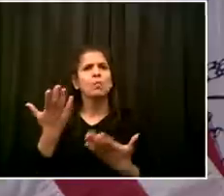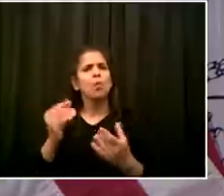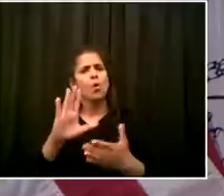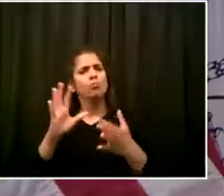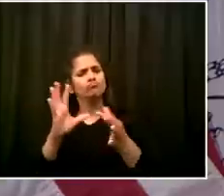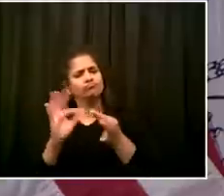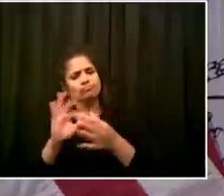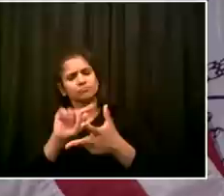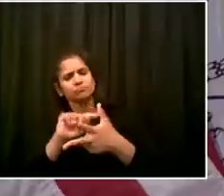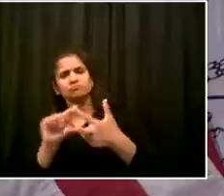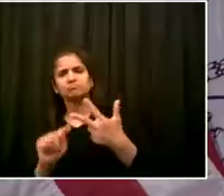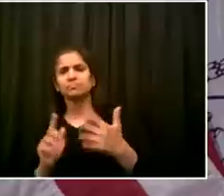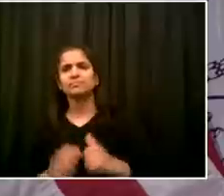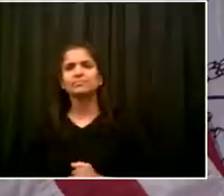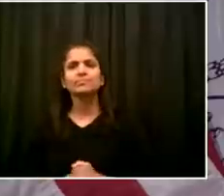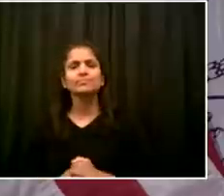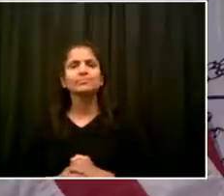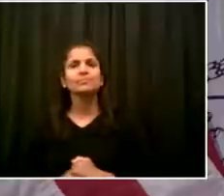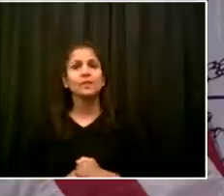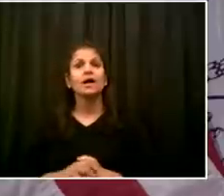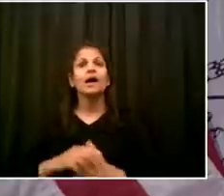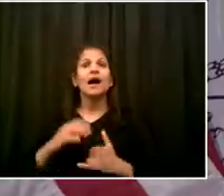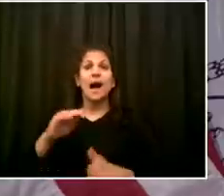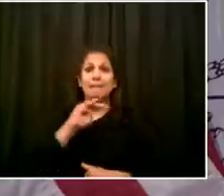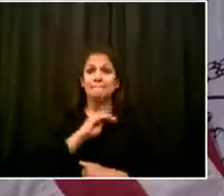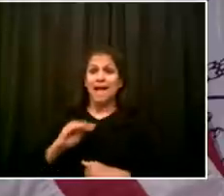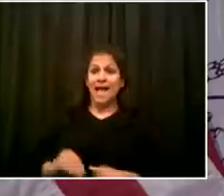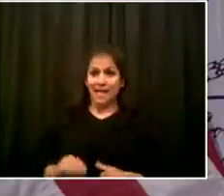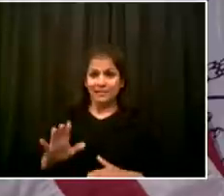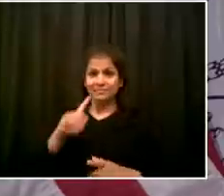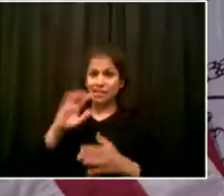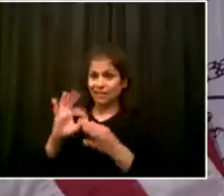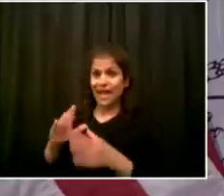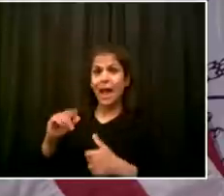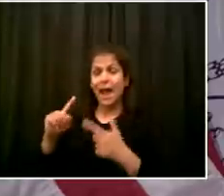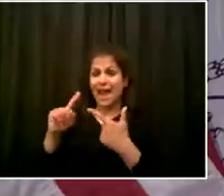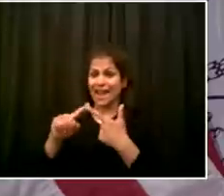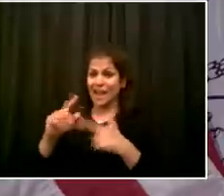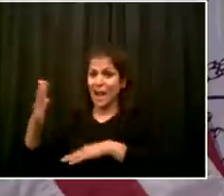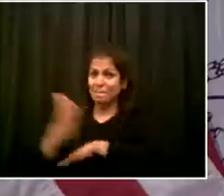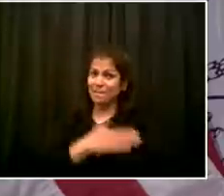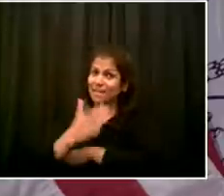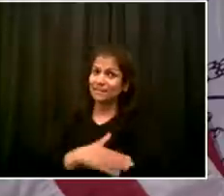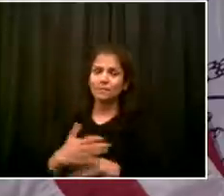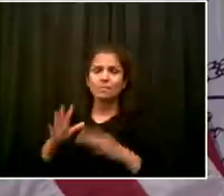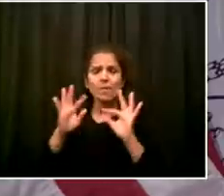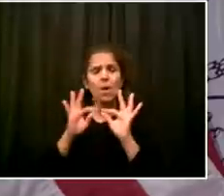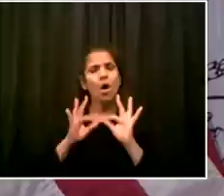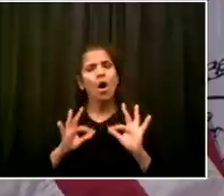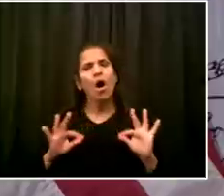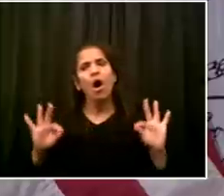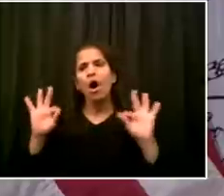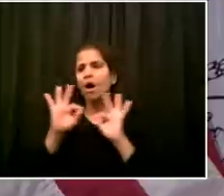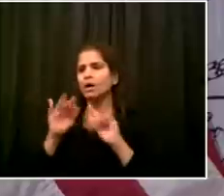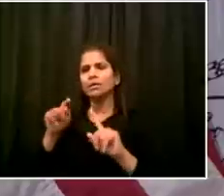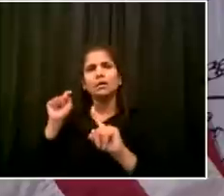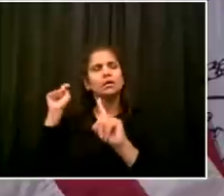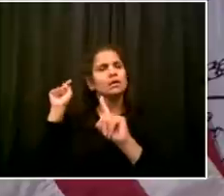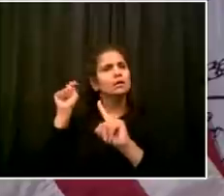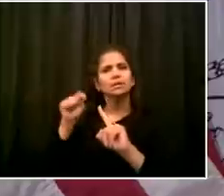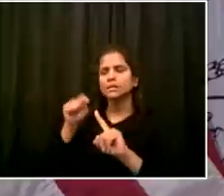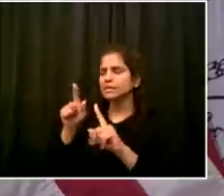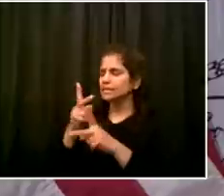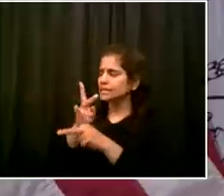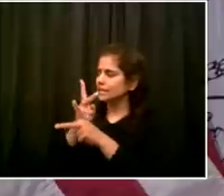carefully with the beaches. And I think we're in the right place right now to say there won't be swimming, there won't be lifeguards on duty, there